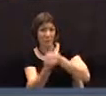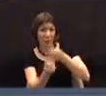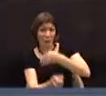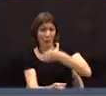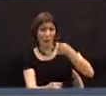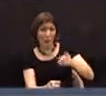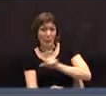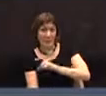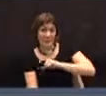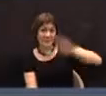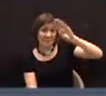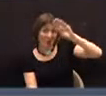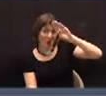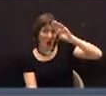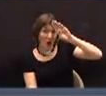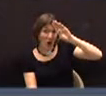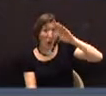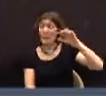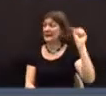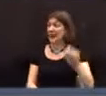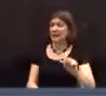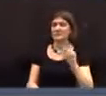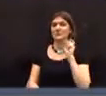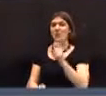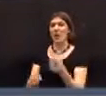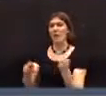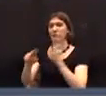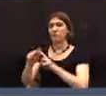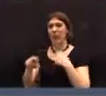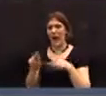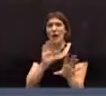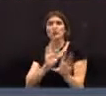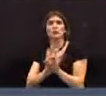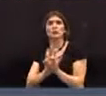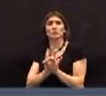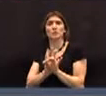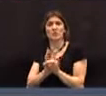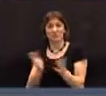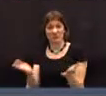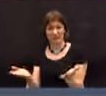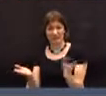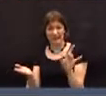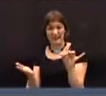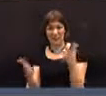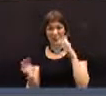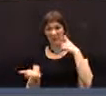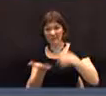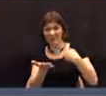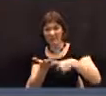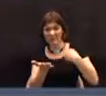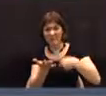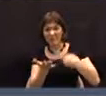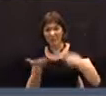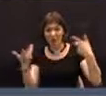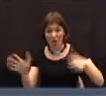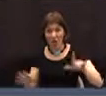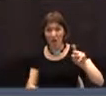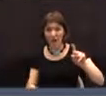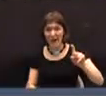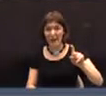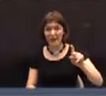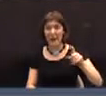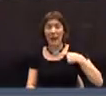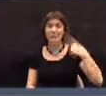Brattleboro's police and fire departments that you could elect to pay that 1% as you go? Is that, has any of that been